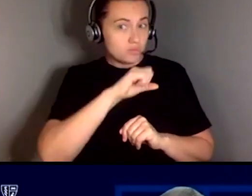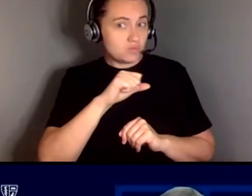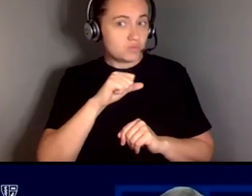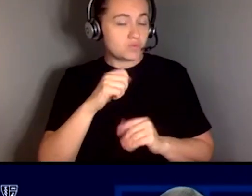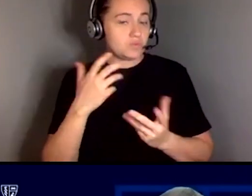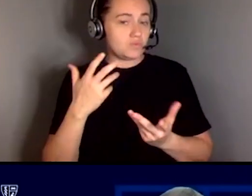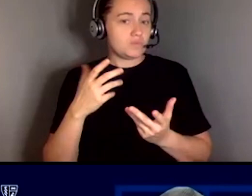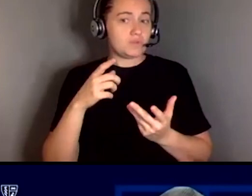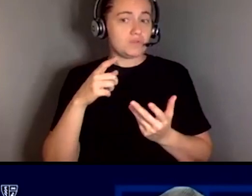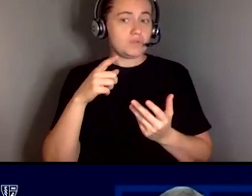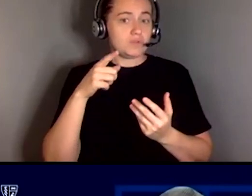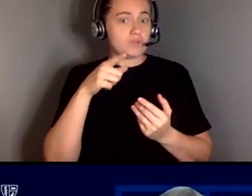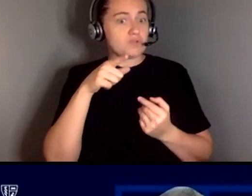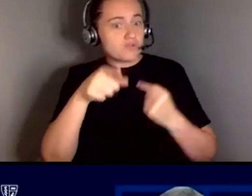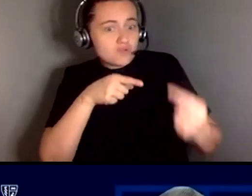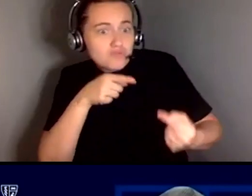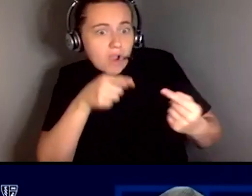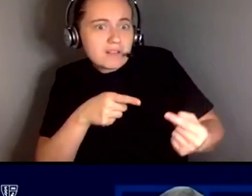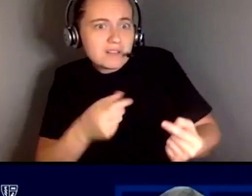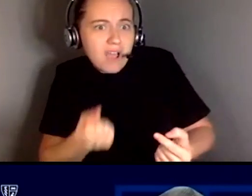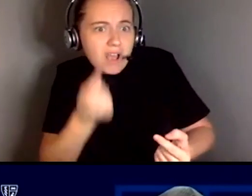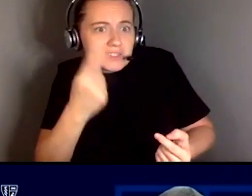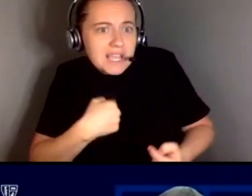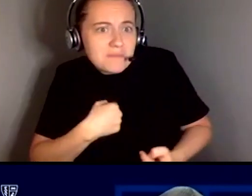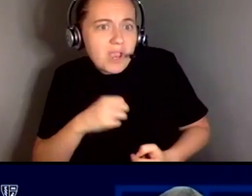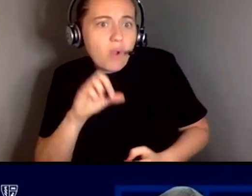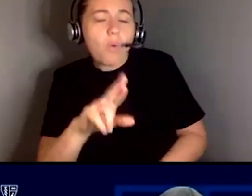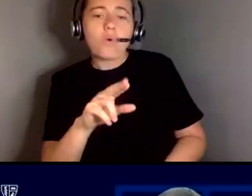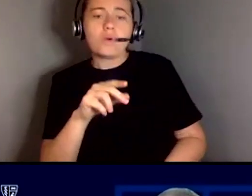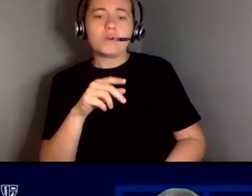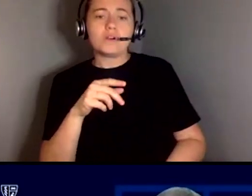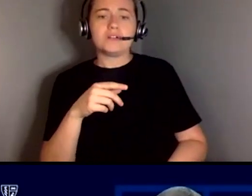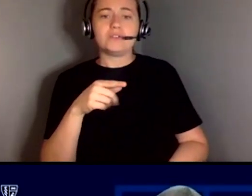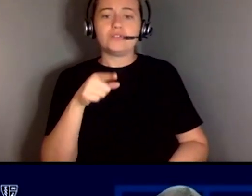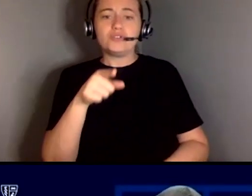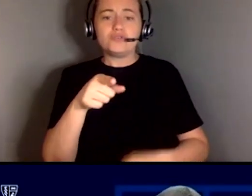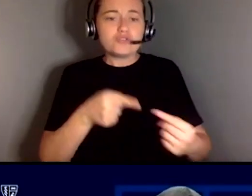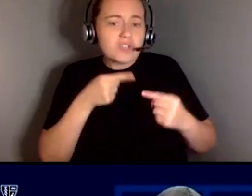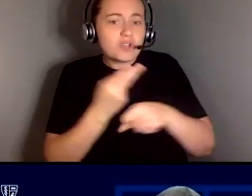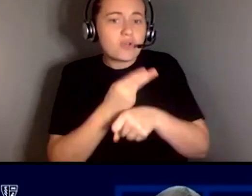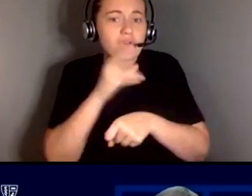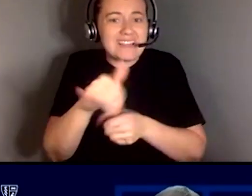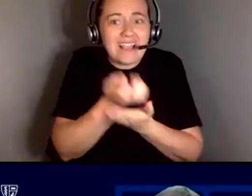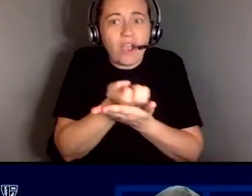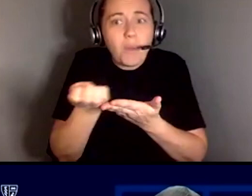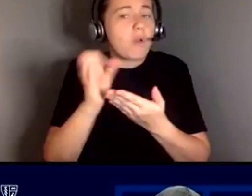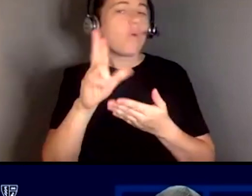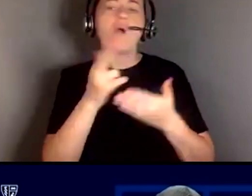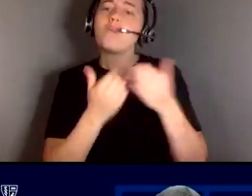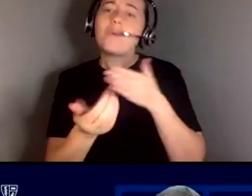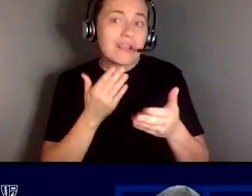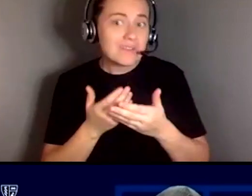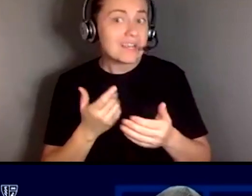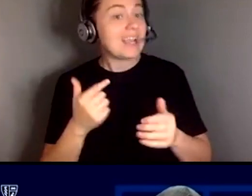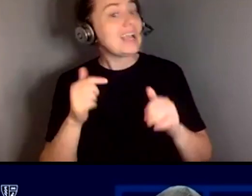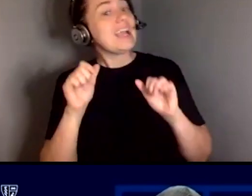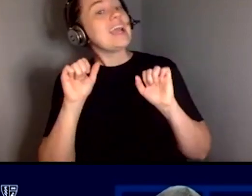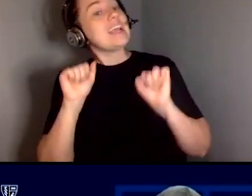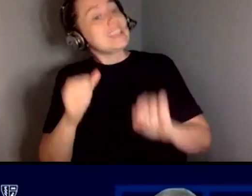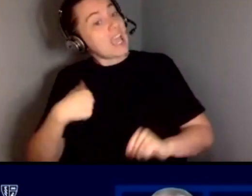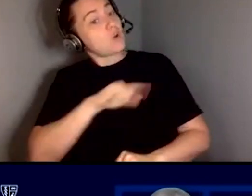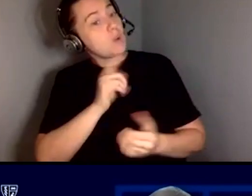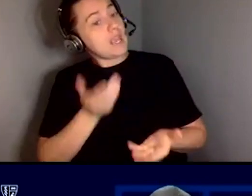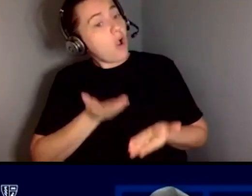struggling to understand me or struggling to use this piece of equipment or whatever it may be can we offer you